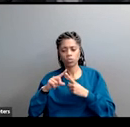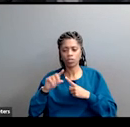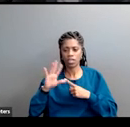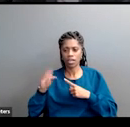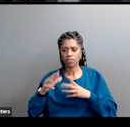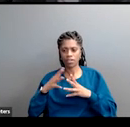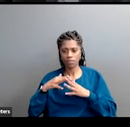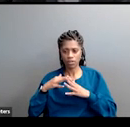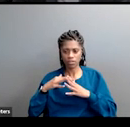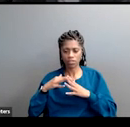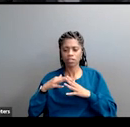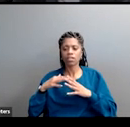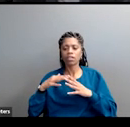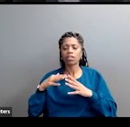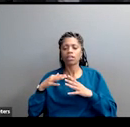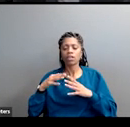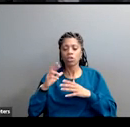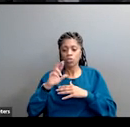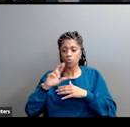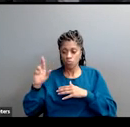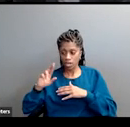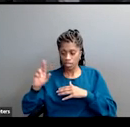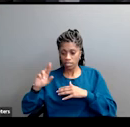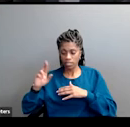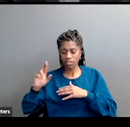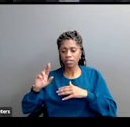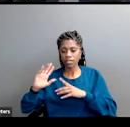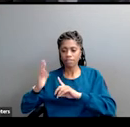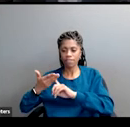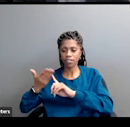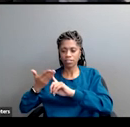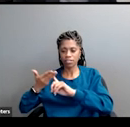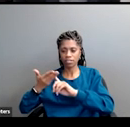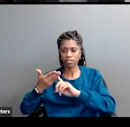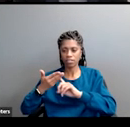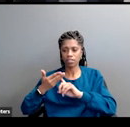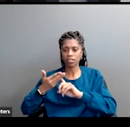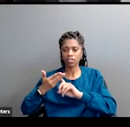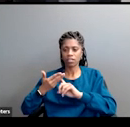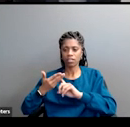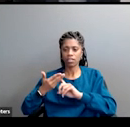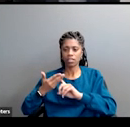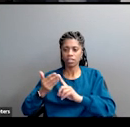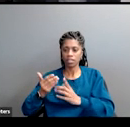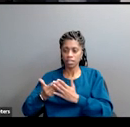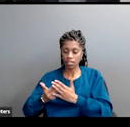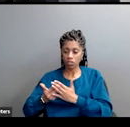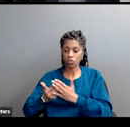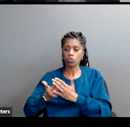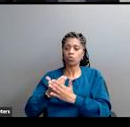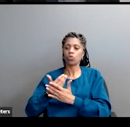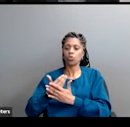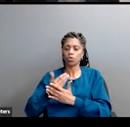The right has succeeded in convincing many African Americans that new immigrants are an economic